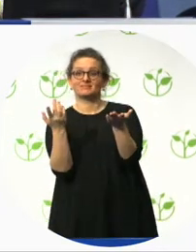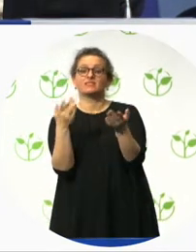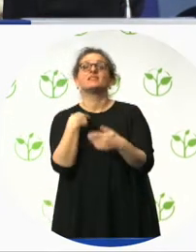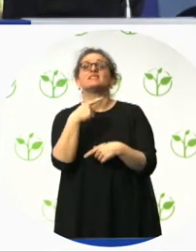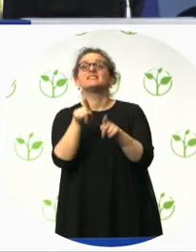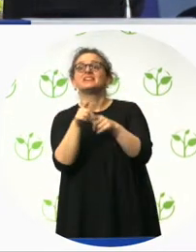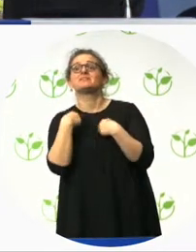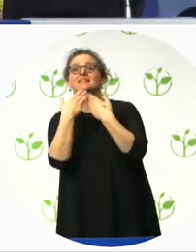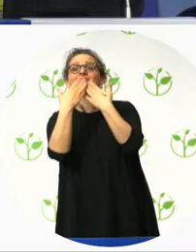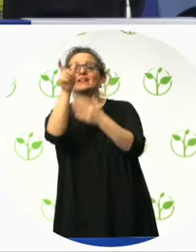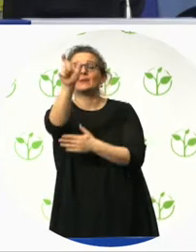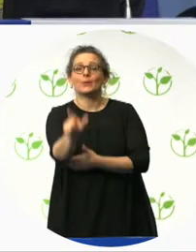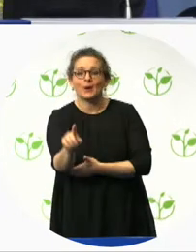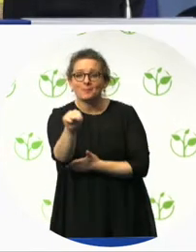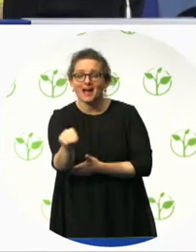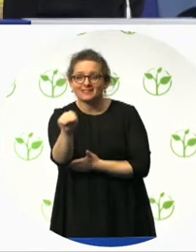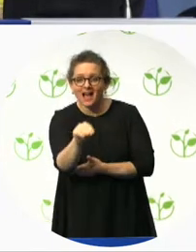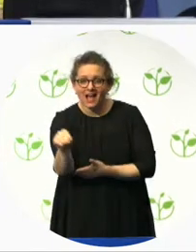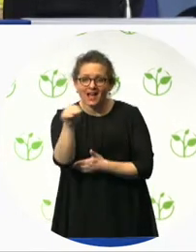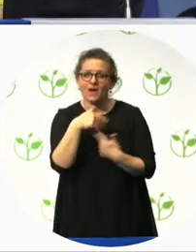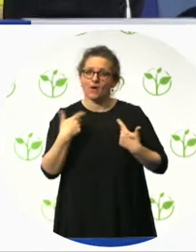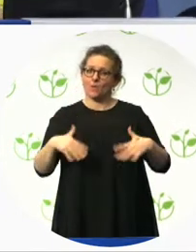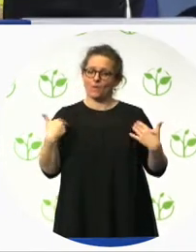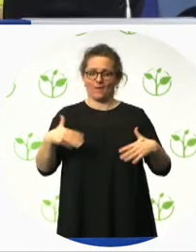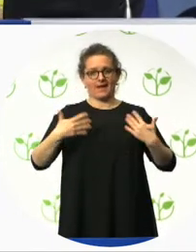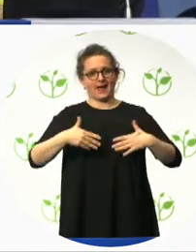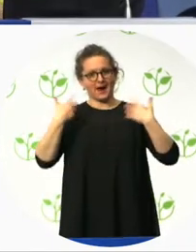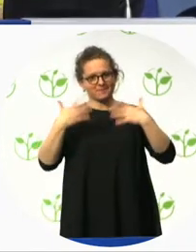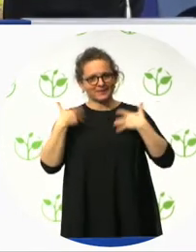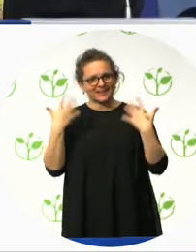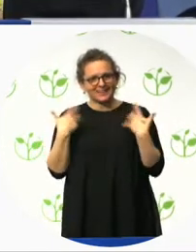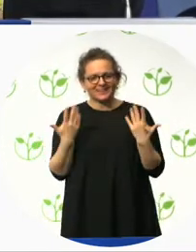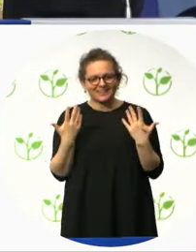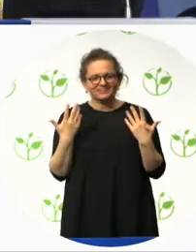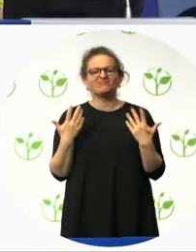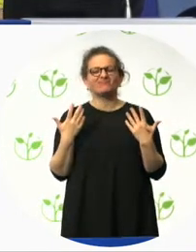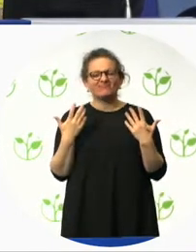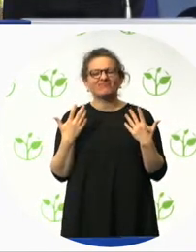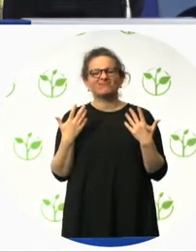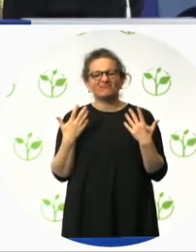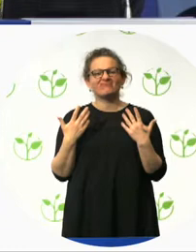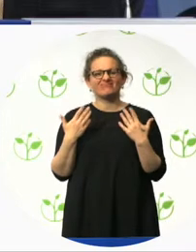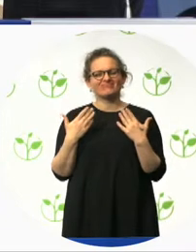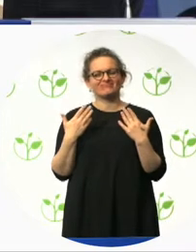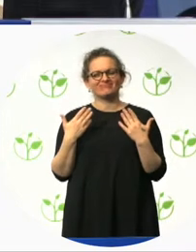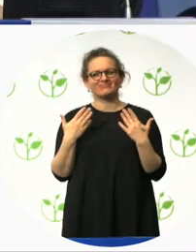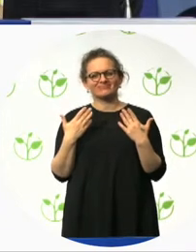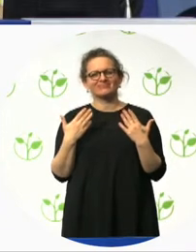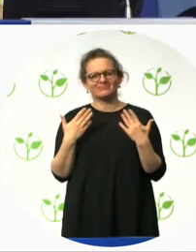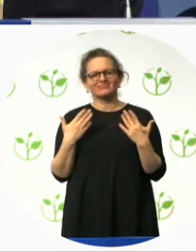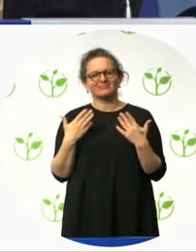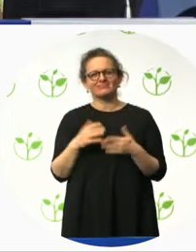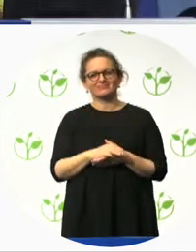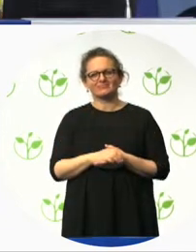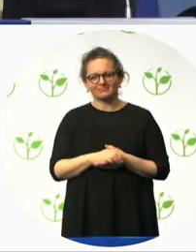is one of our main partners now. I must say that the relation with Prodis Foundation in